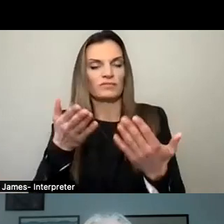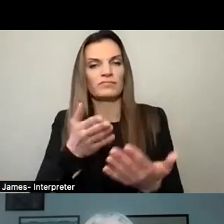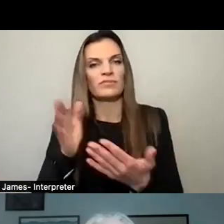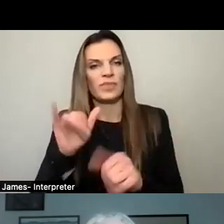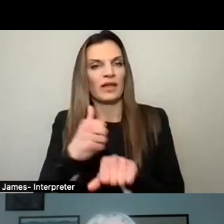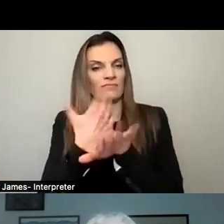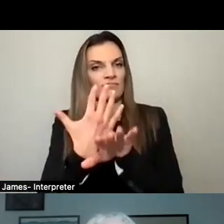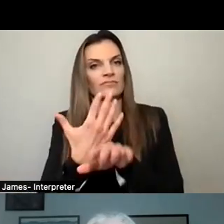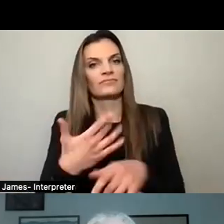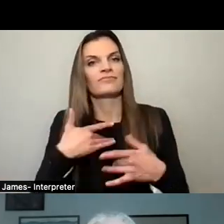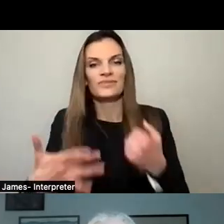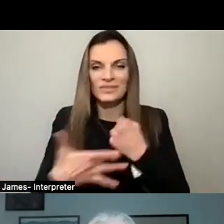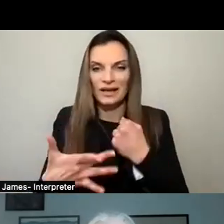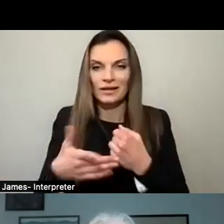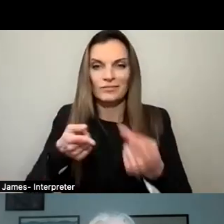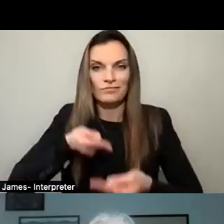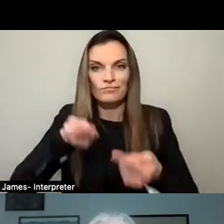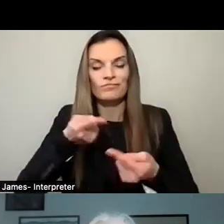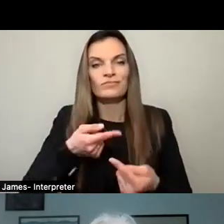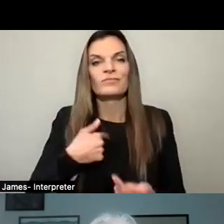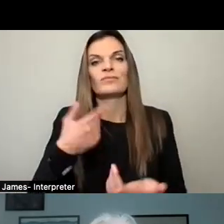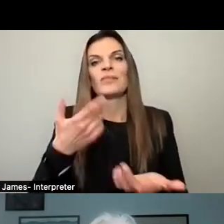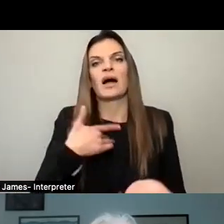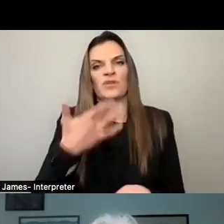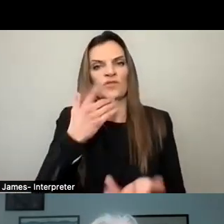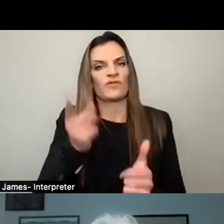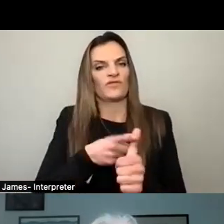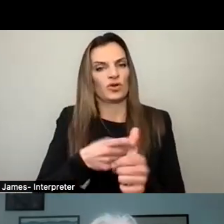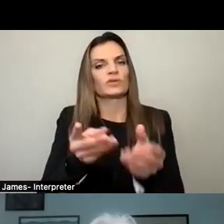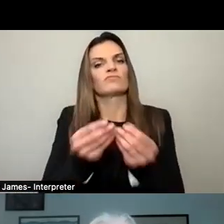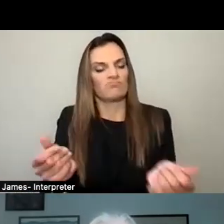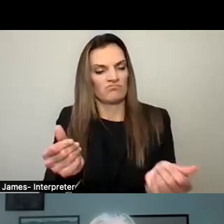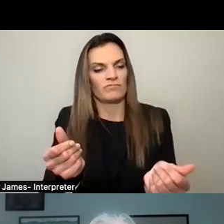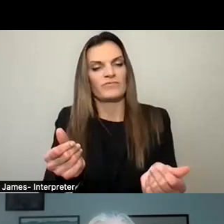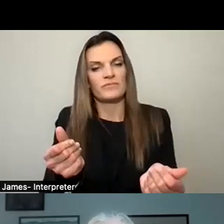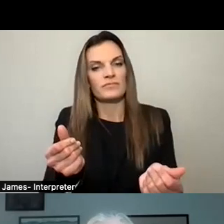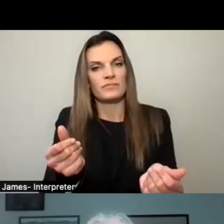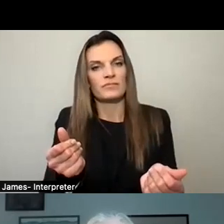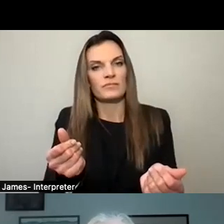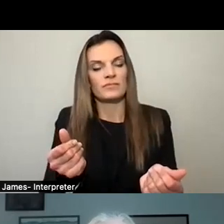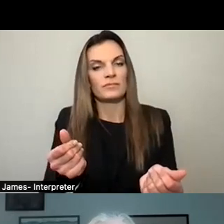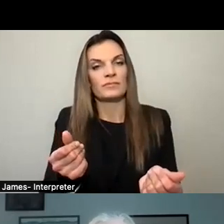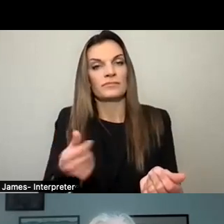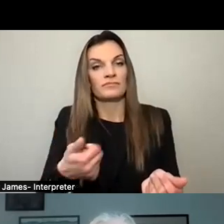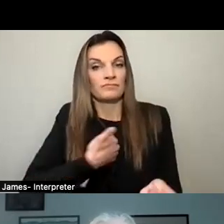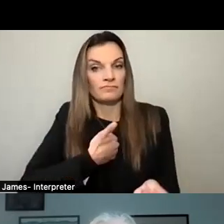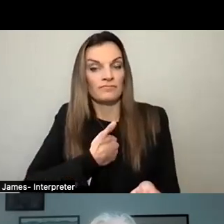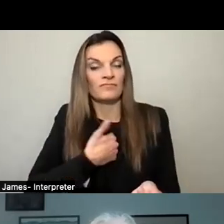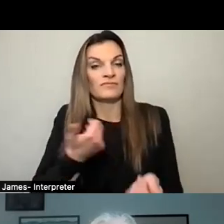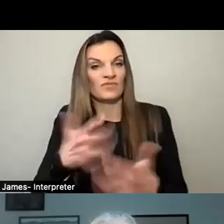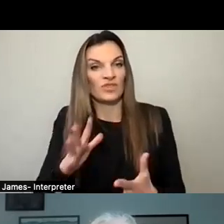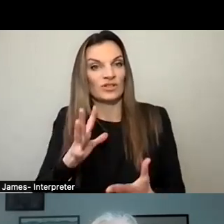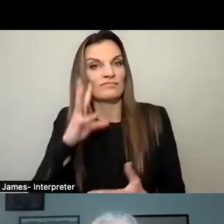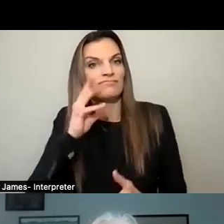there are technical difficulties that I would like to see ironed out before we went there. For me, having been through that